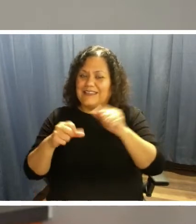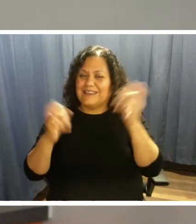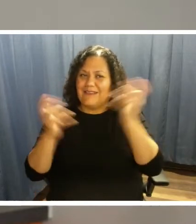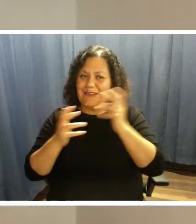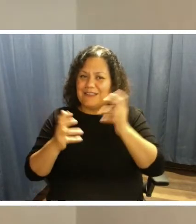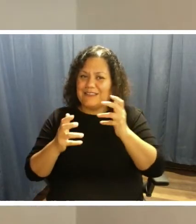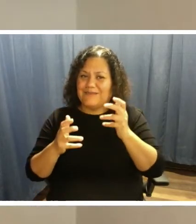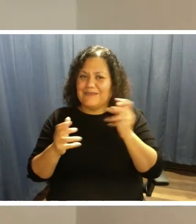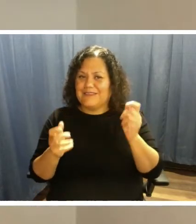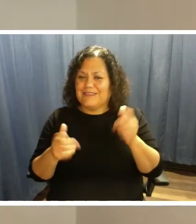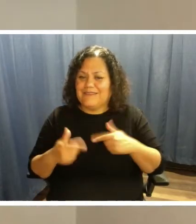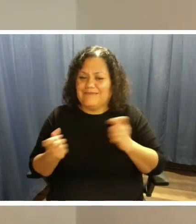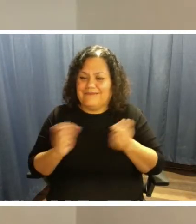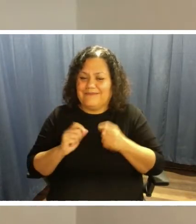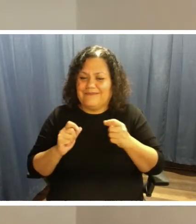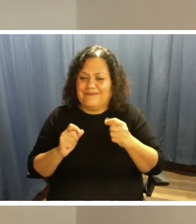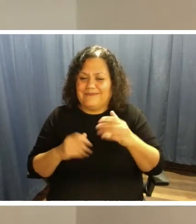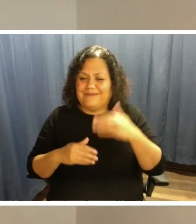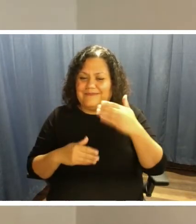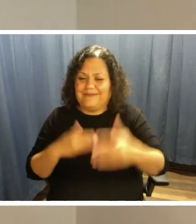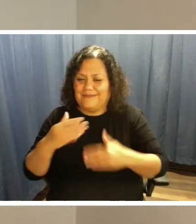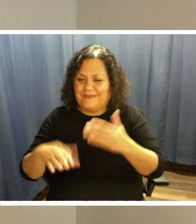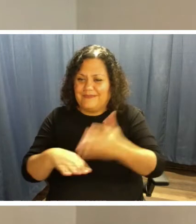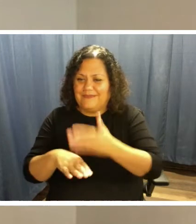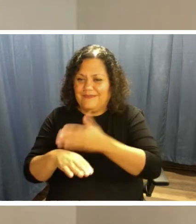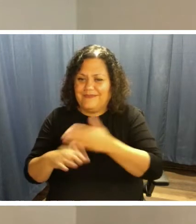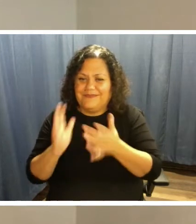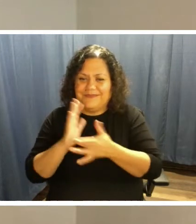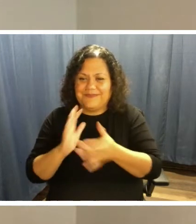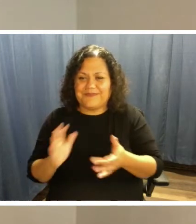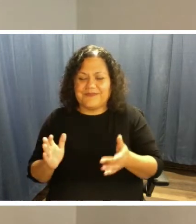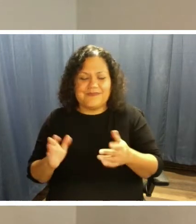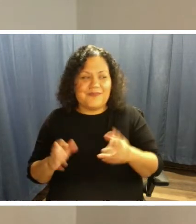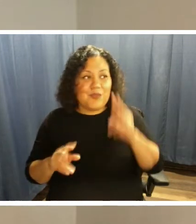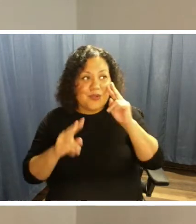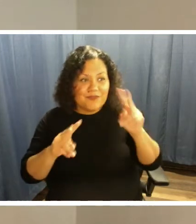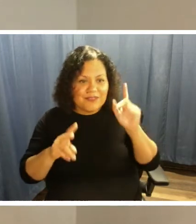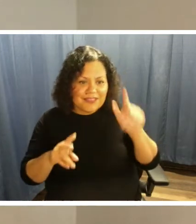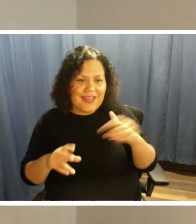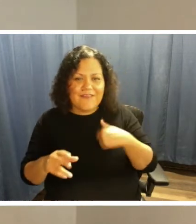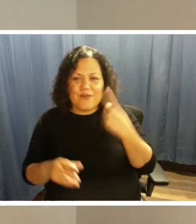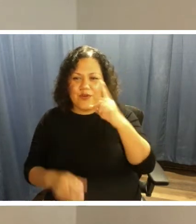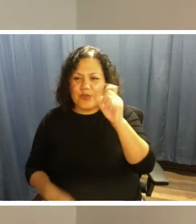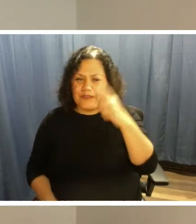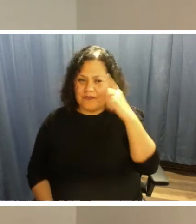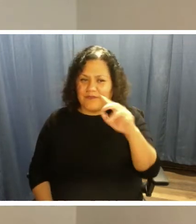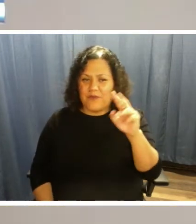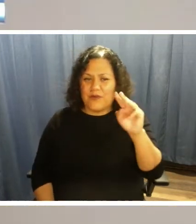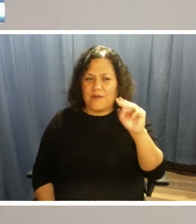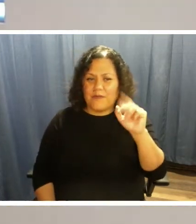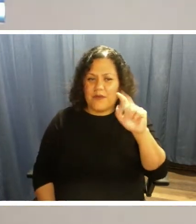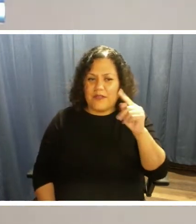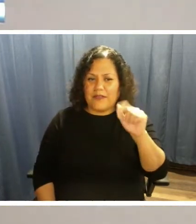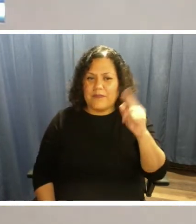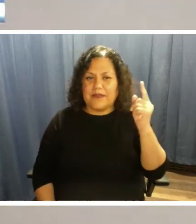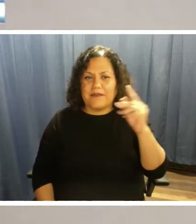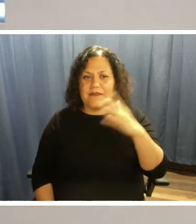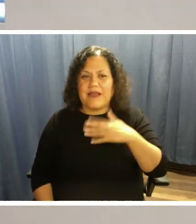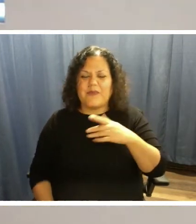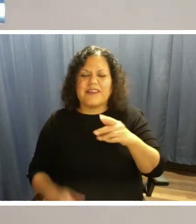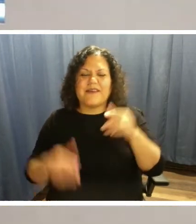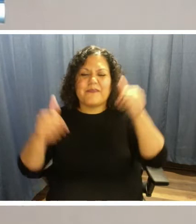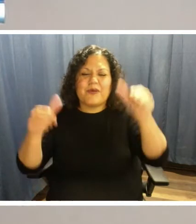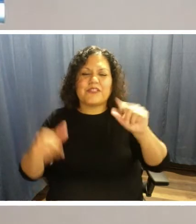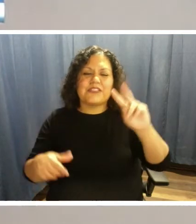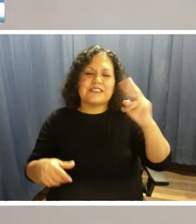Great. Thank you. We're so looking forward to that. I do have a question for Martha, but I'd like to get our second poll question up while we still have